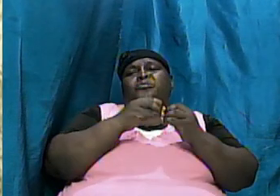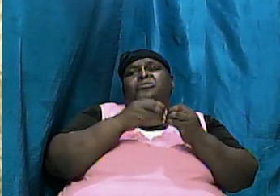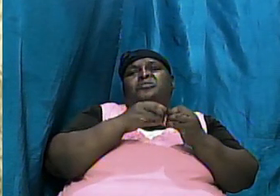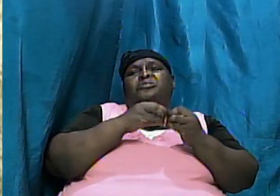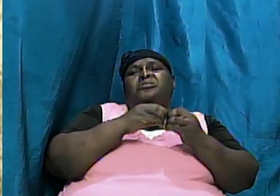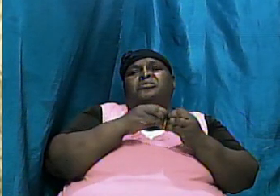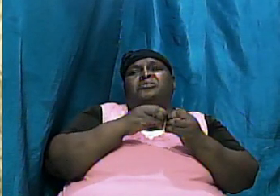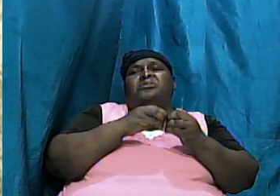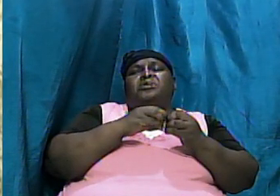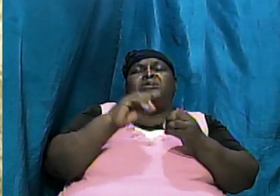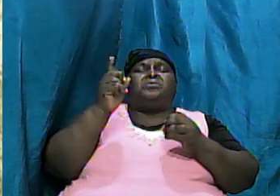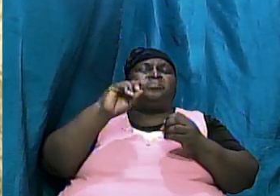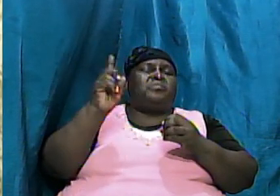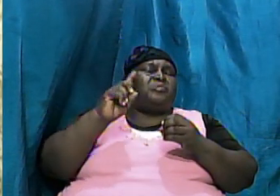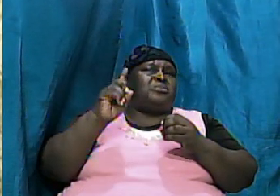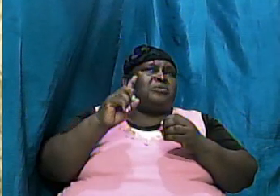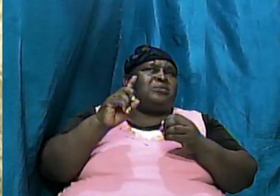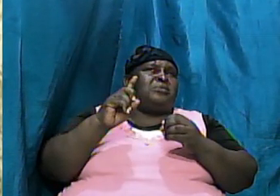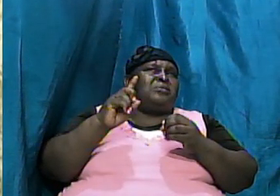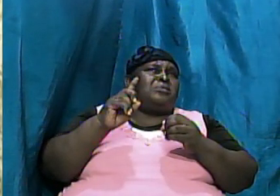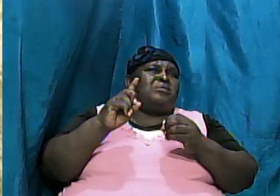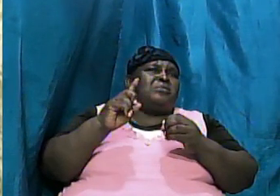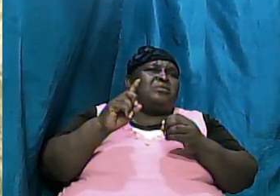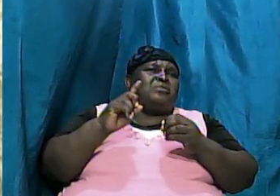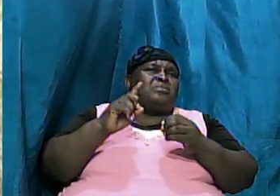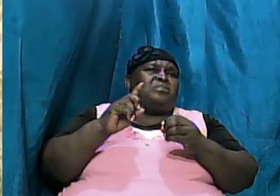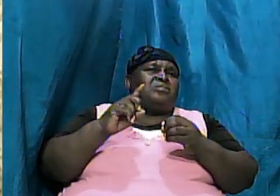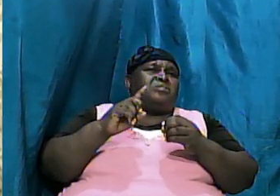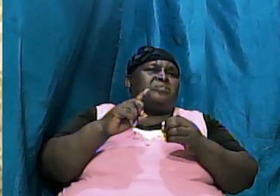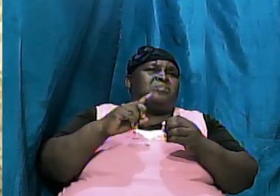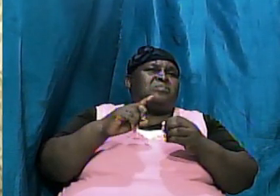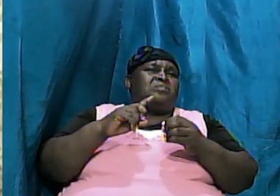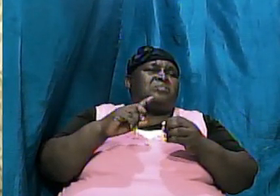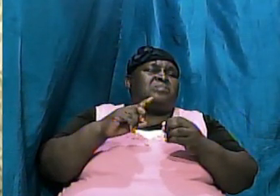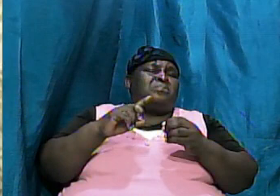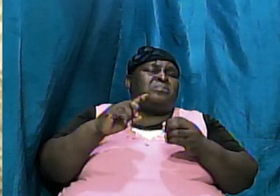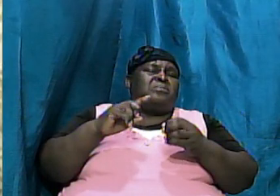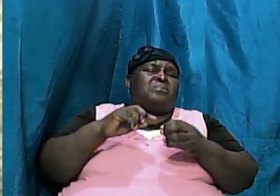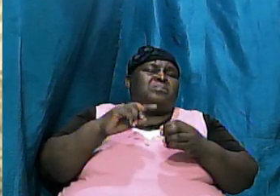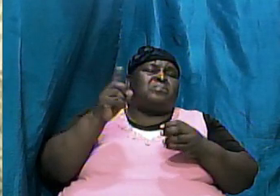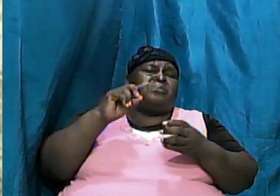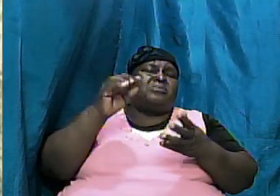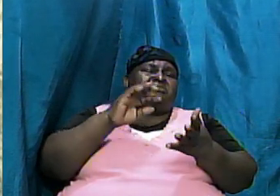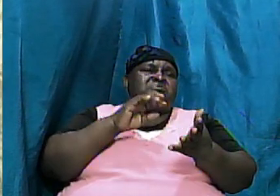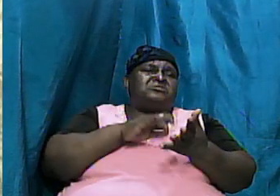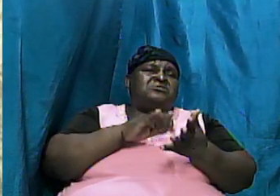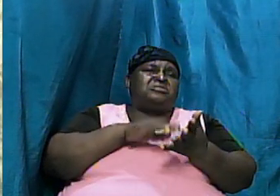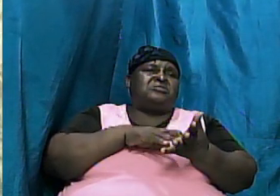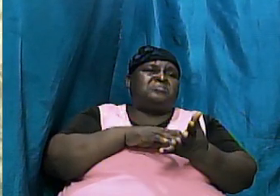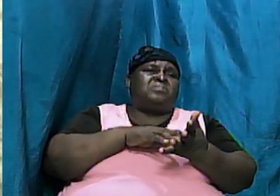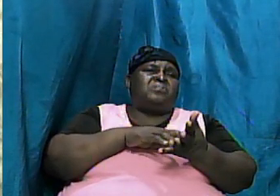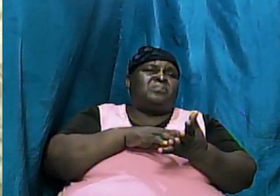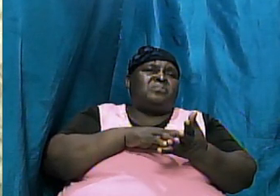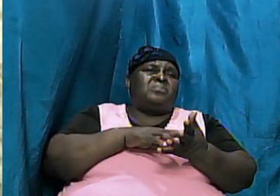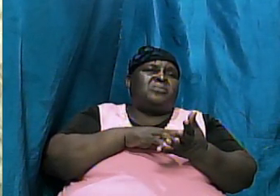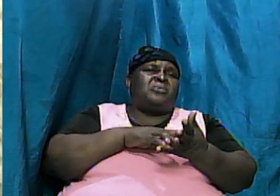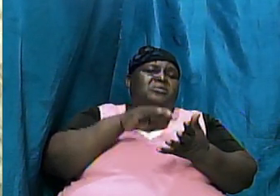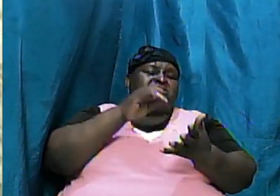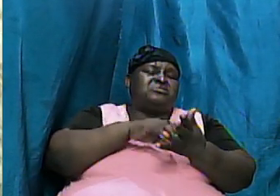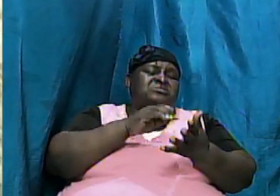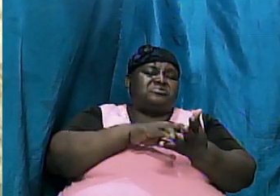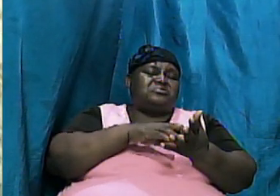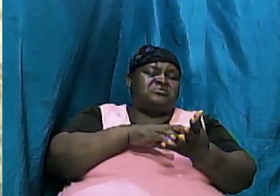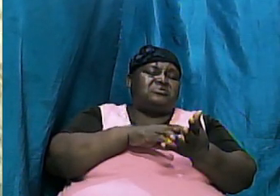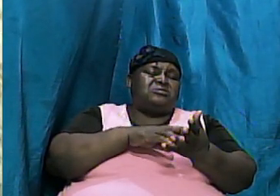over the next couple of weeks we are going to be moving into the book of Genesis a powerful book